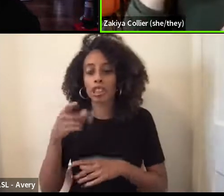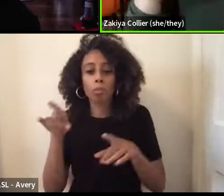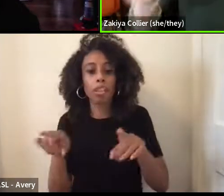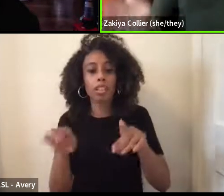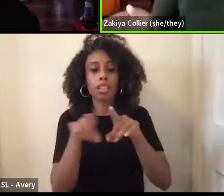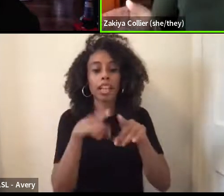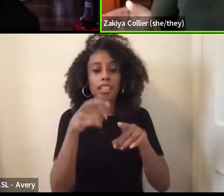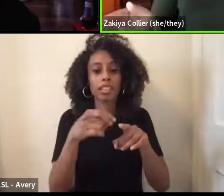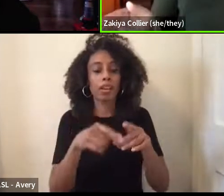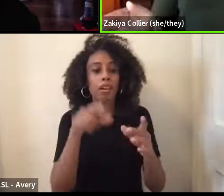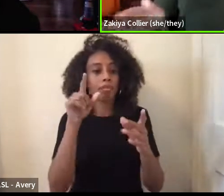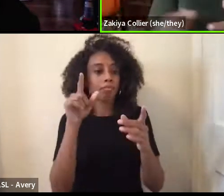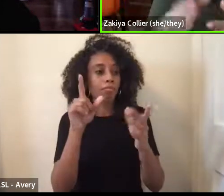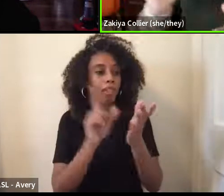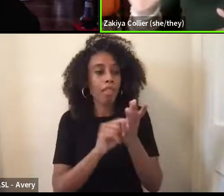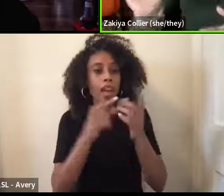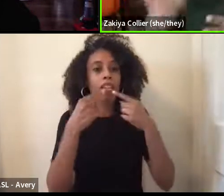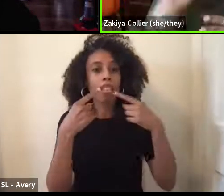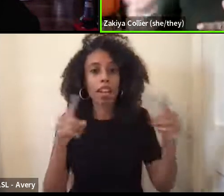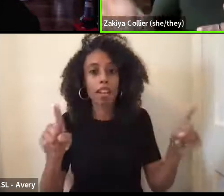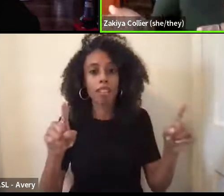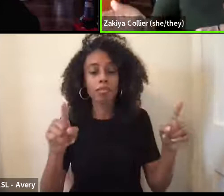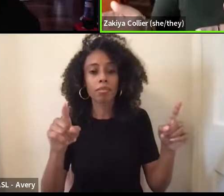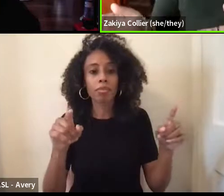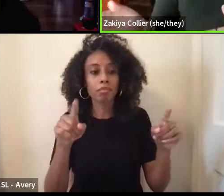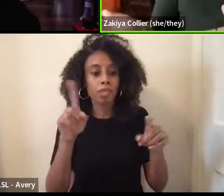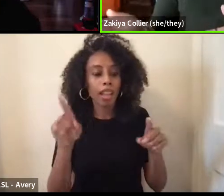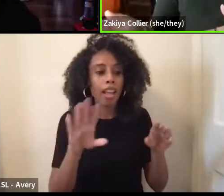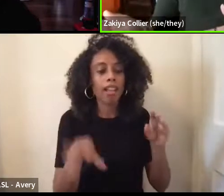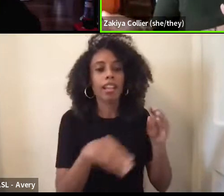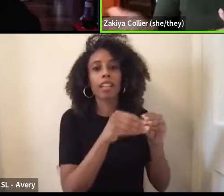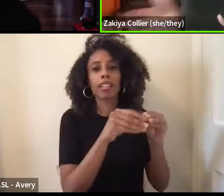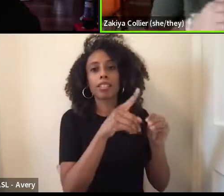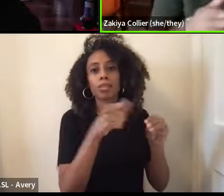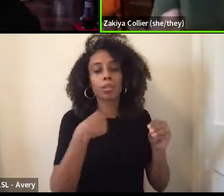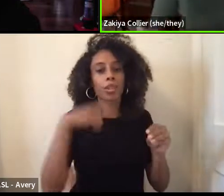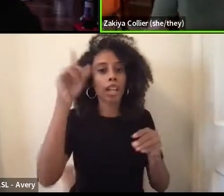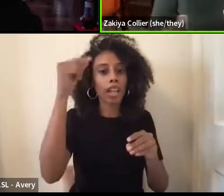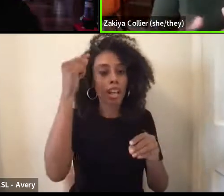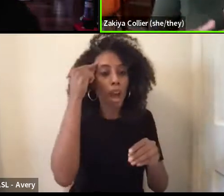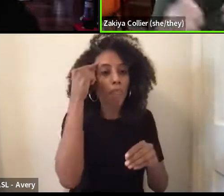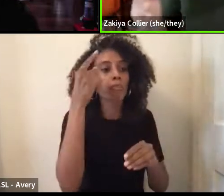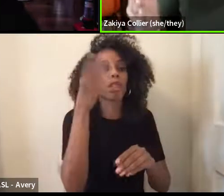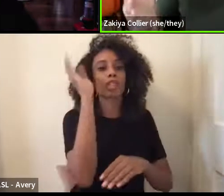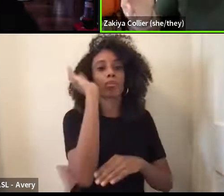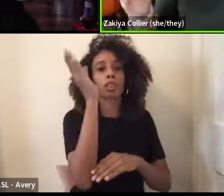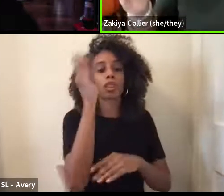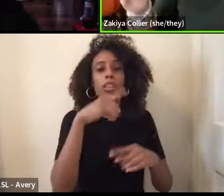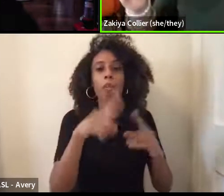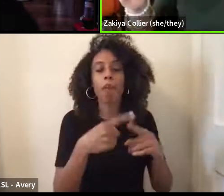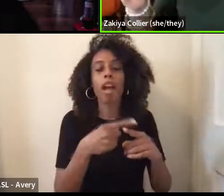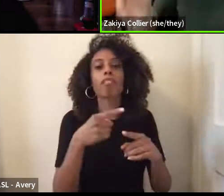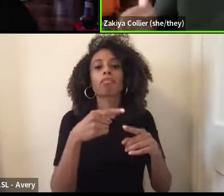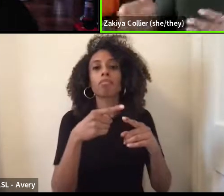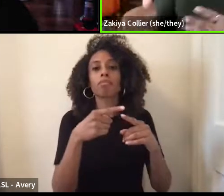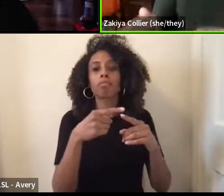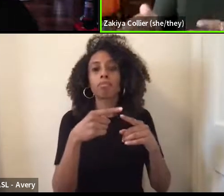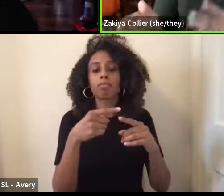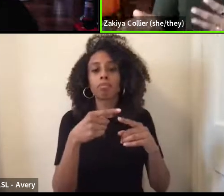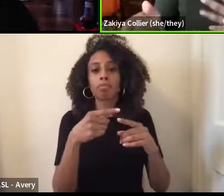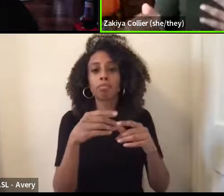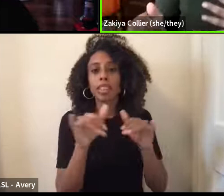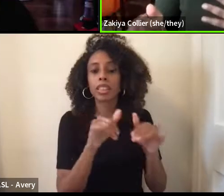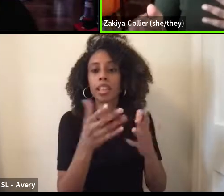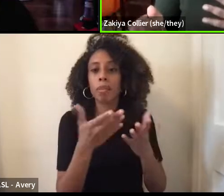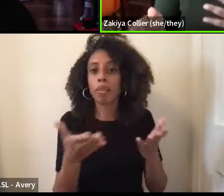next to a government, a governor's speech about the same occurrence and actually would see the